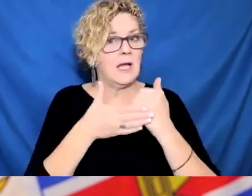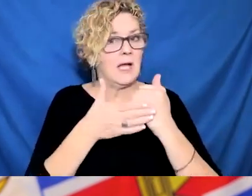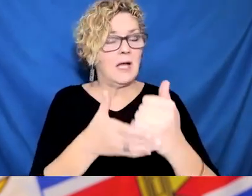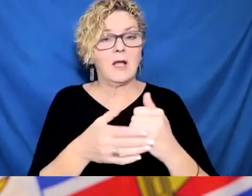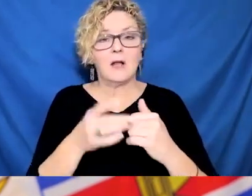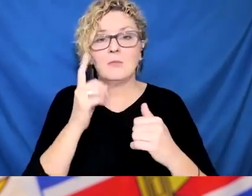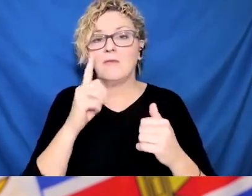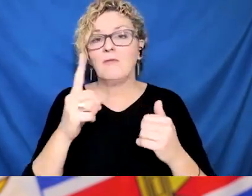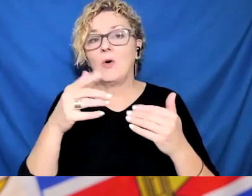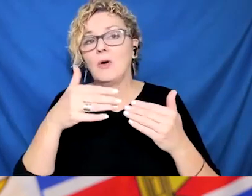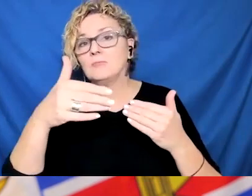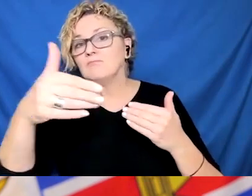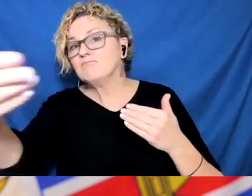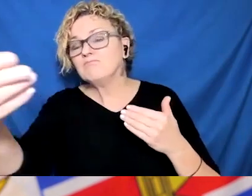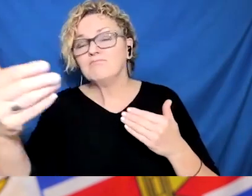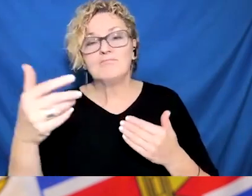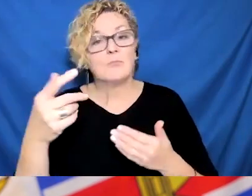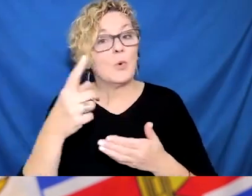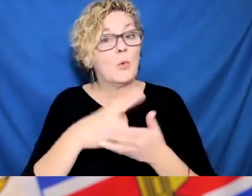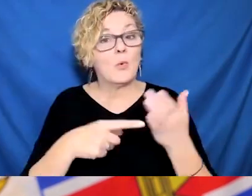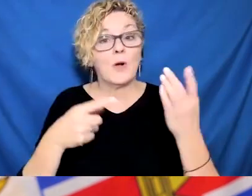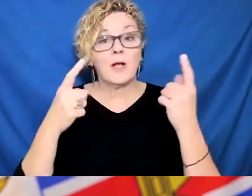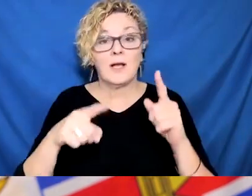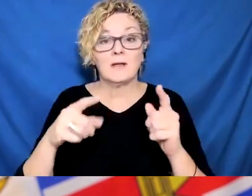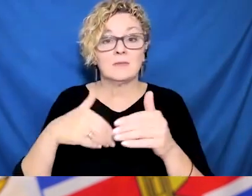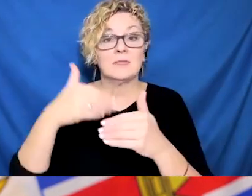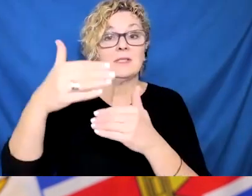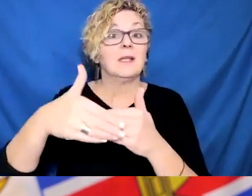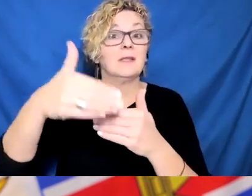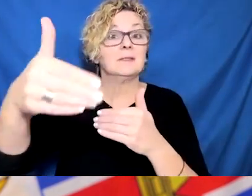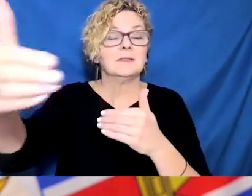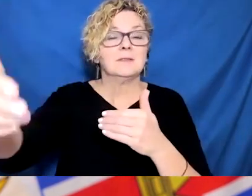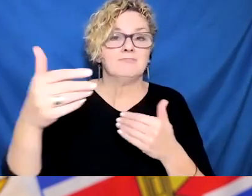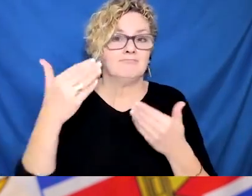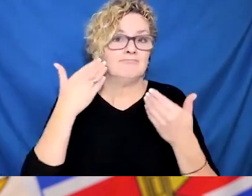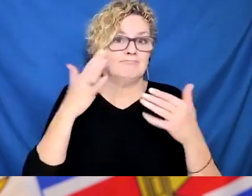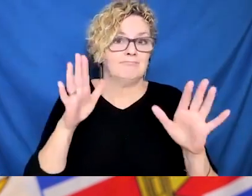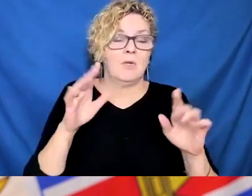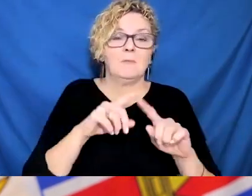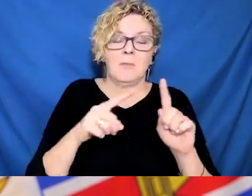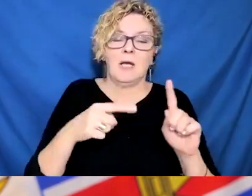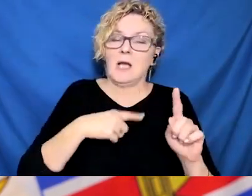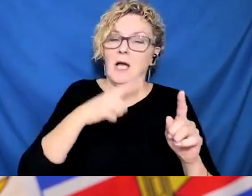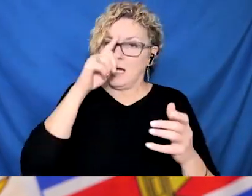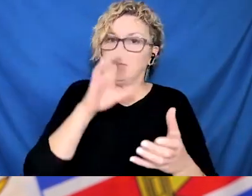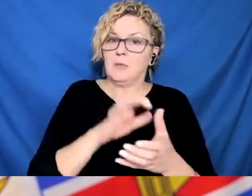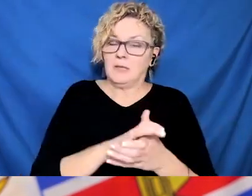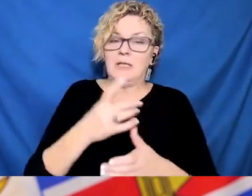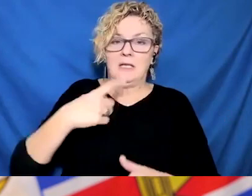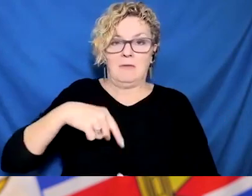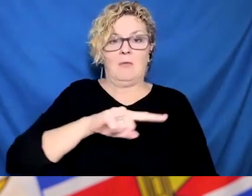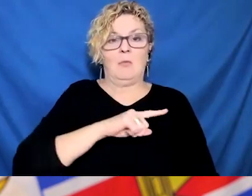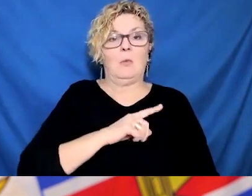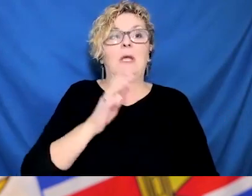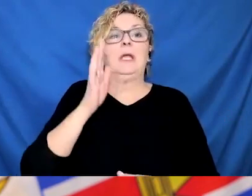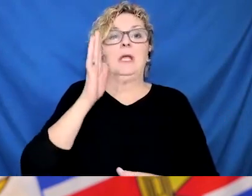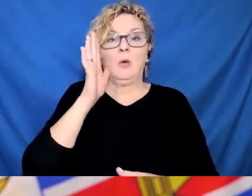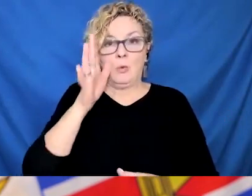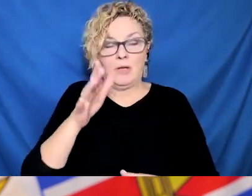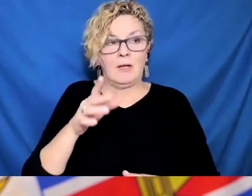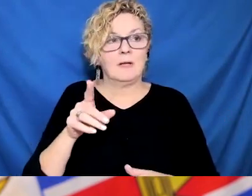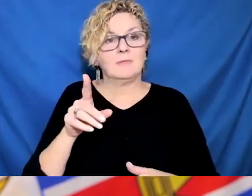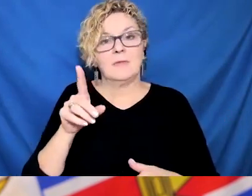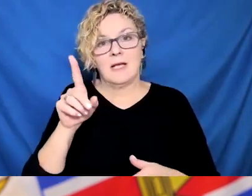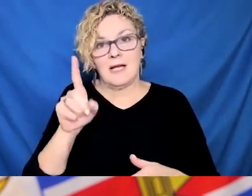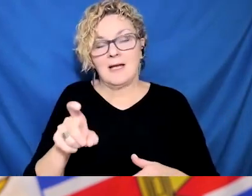now. So in that sense, you are right, that we're preparing for how do we live with this when we no longer need to have those restrictions